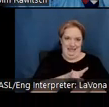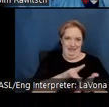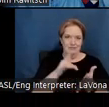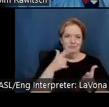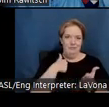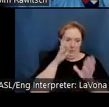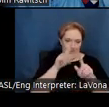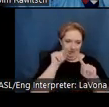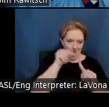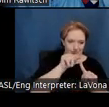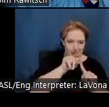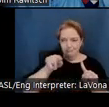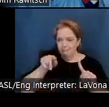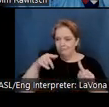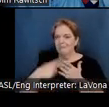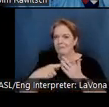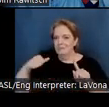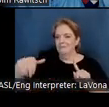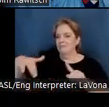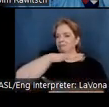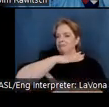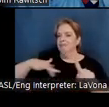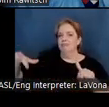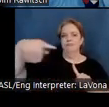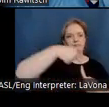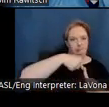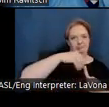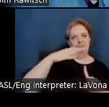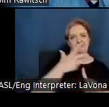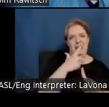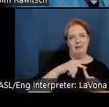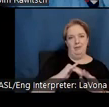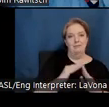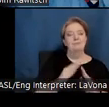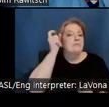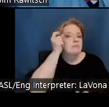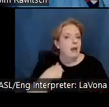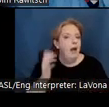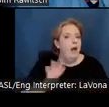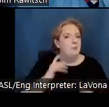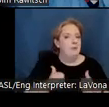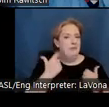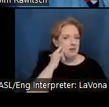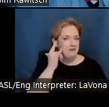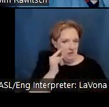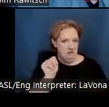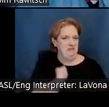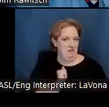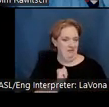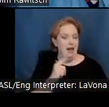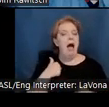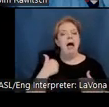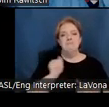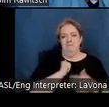return. As a former California resident, I have visited several of the locations I'm going to